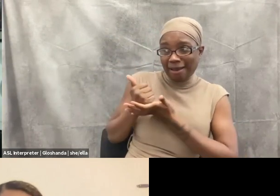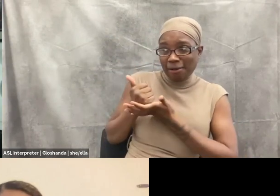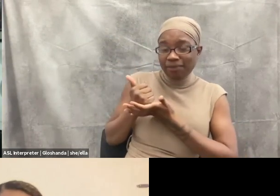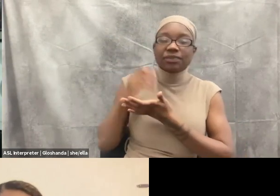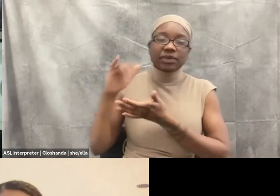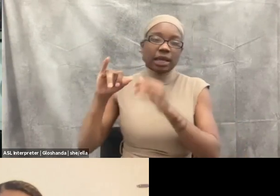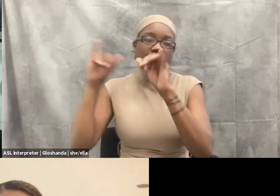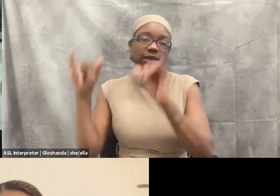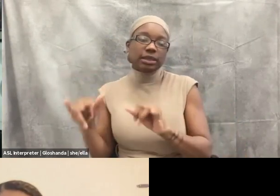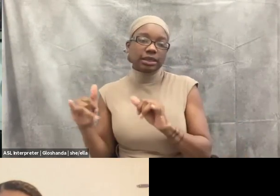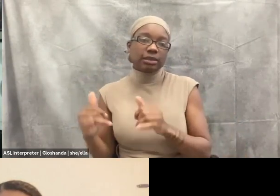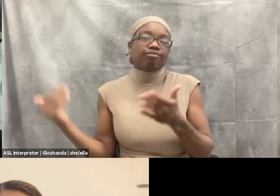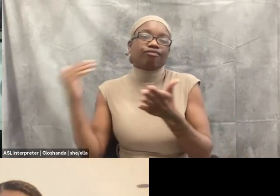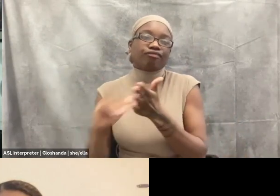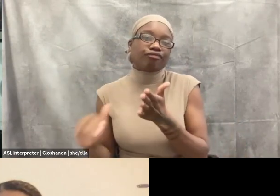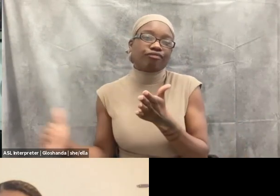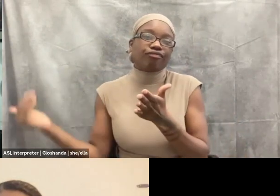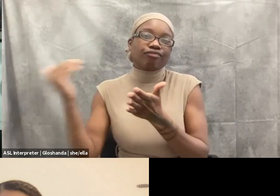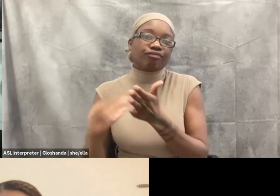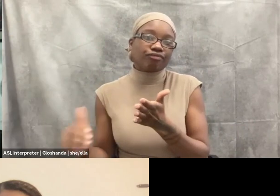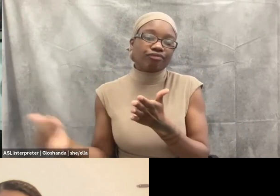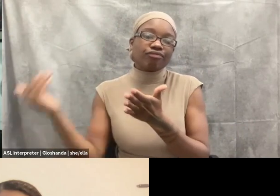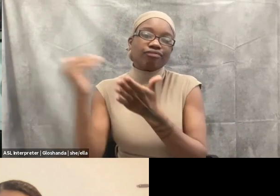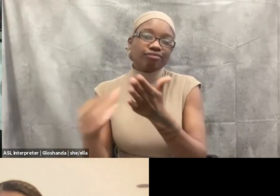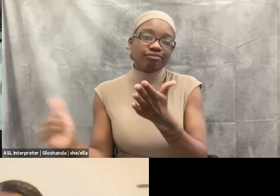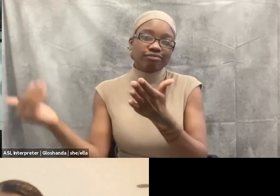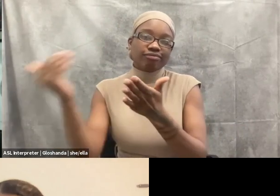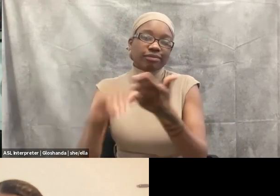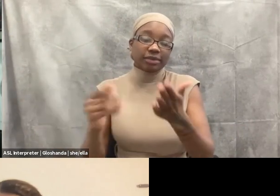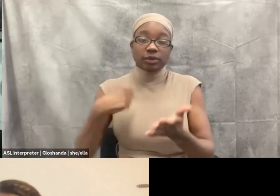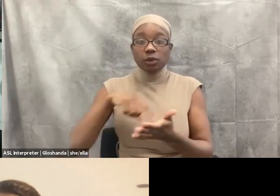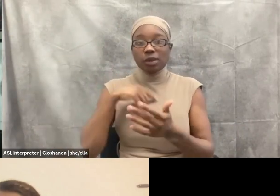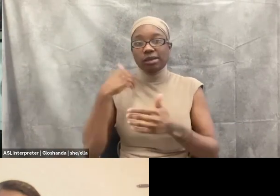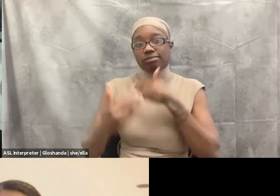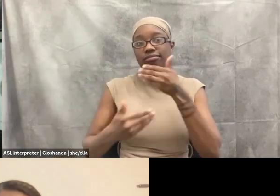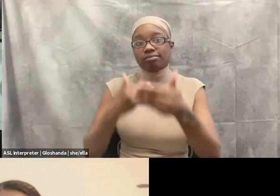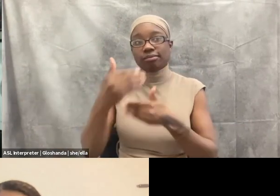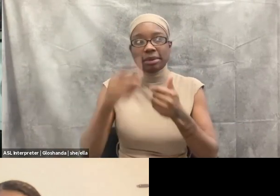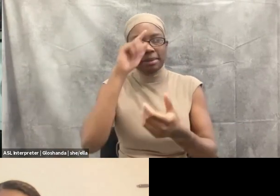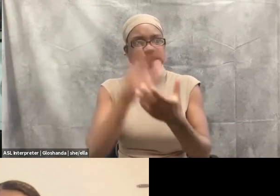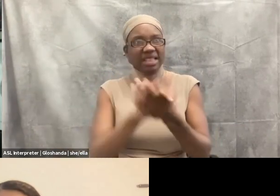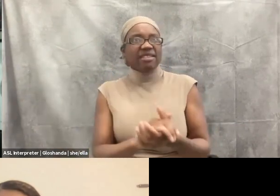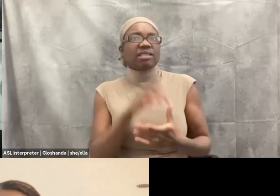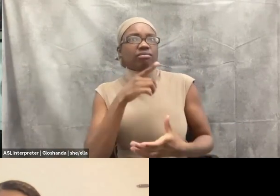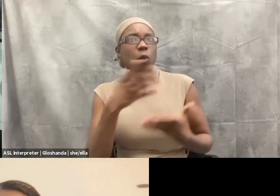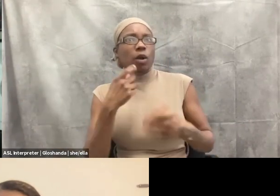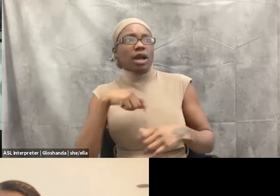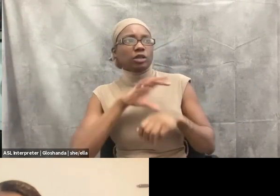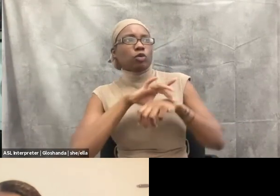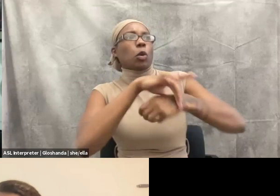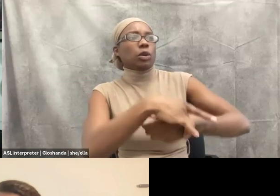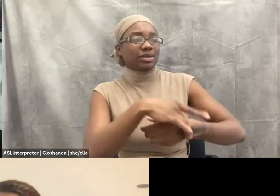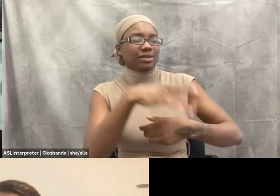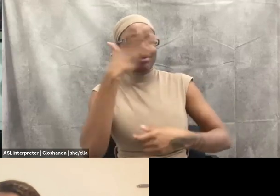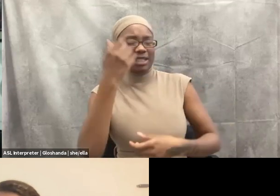perpetuated over and over and, and we kind of go about, um, this work believing that this is what people want because we require them to say they